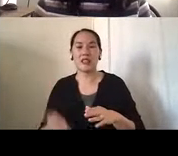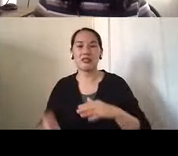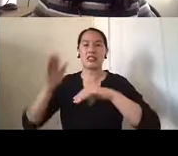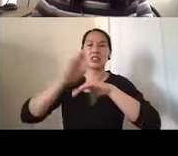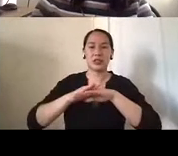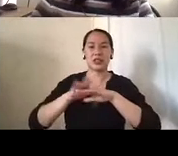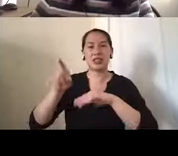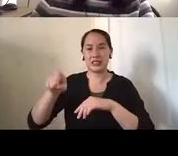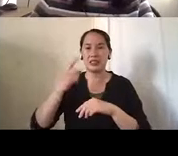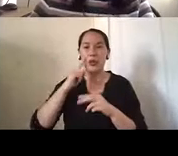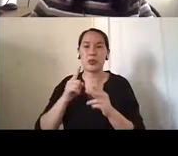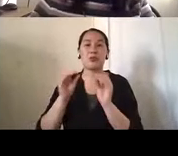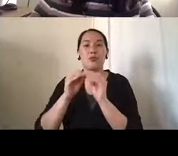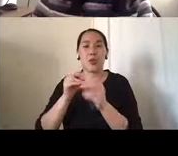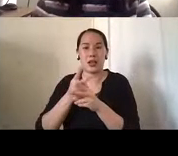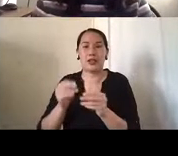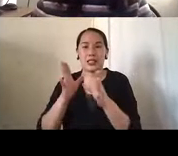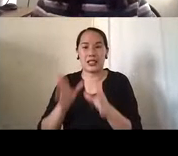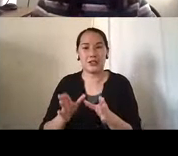caregivers in the home to help her.